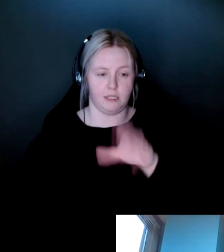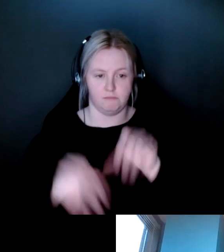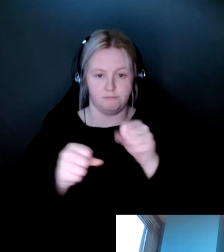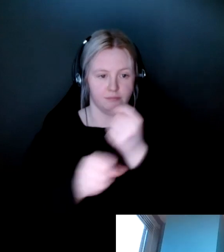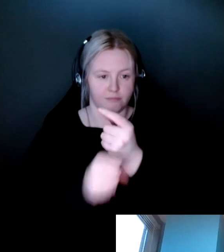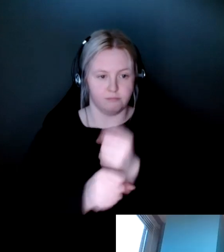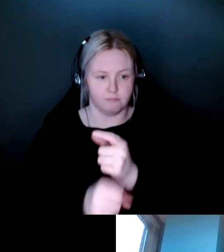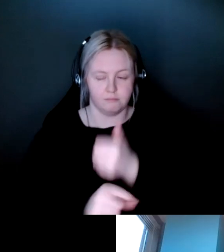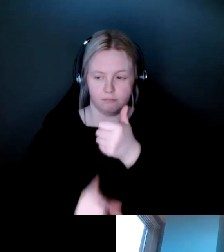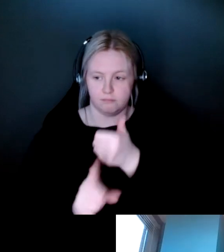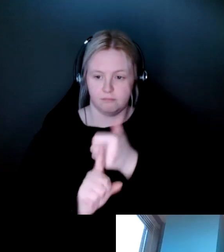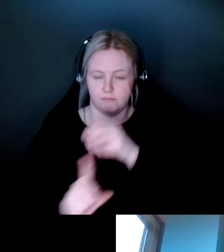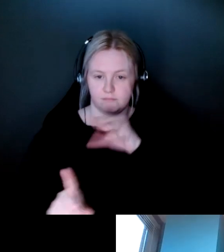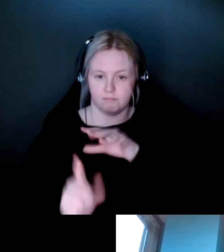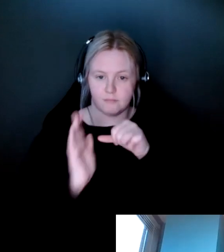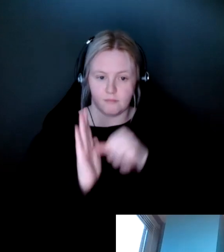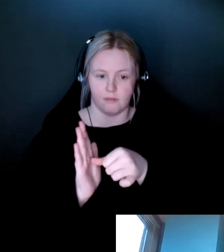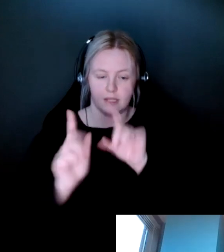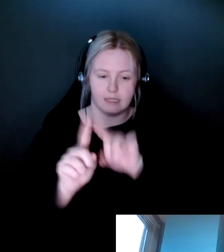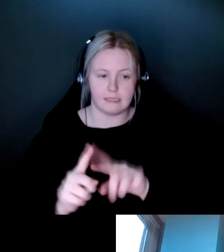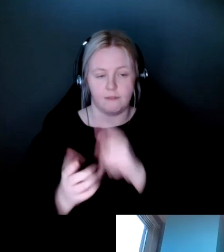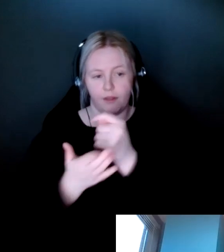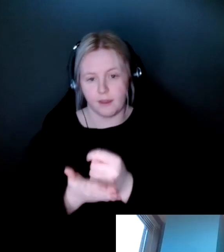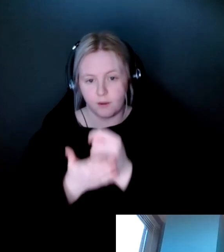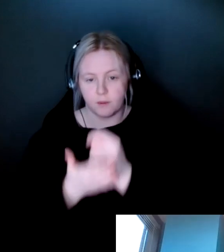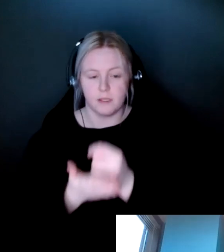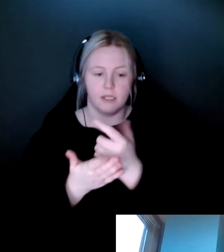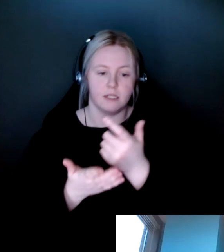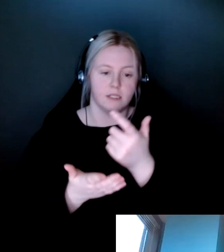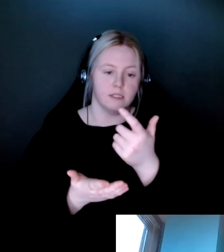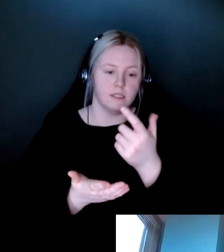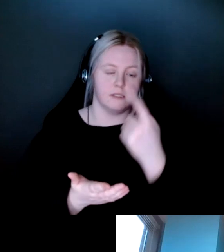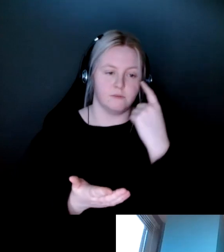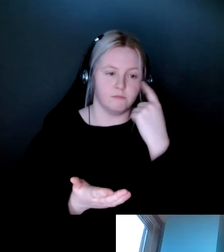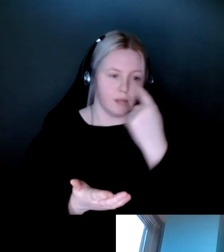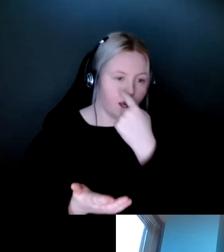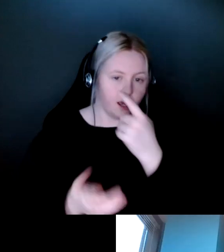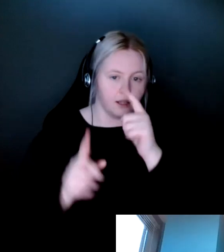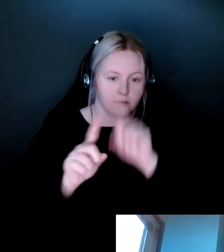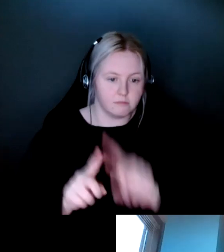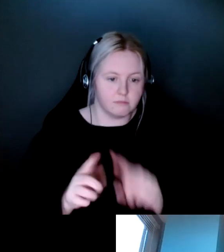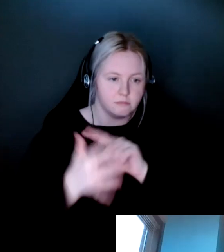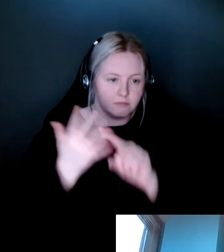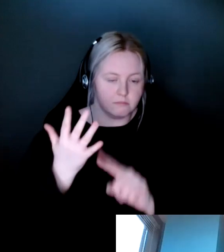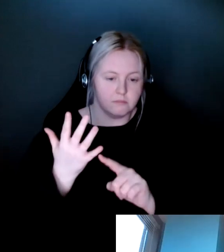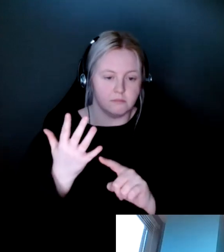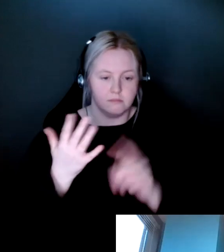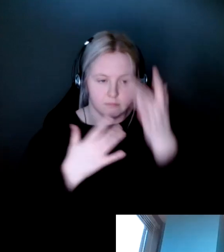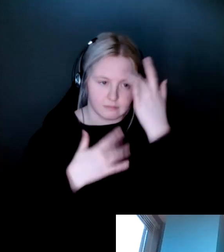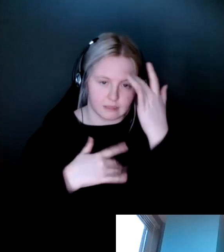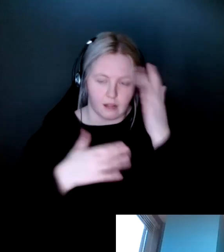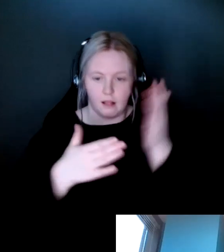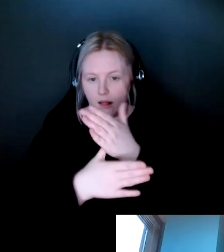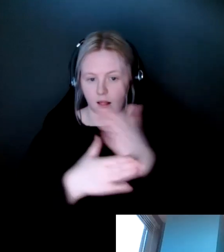highlights the emergency, emerging therapies and different ophthalmological conditions with us, with a highlight in